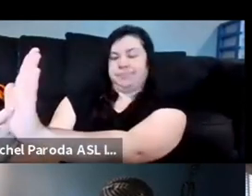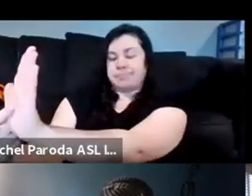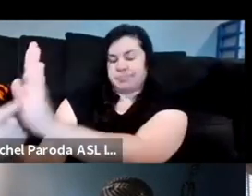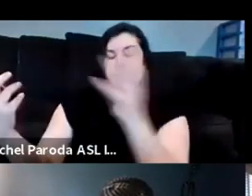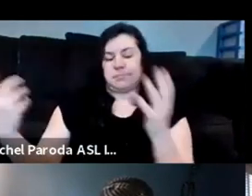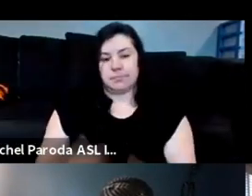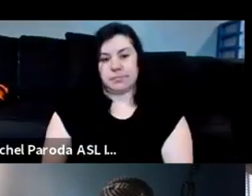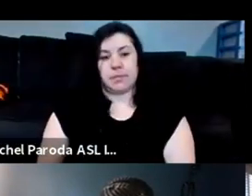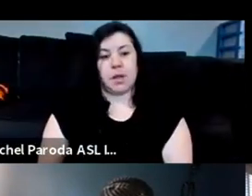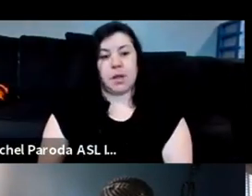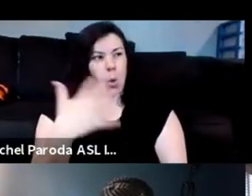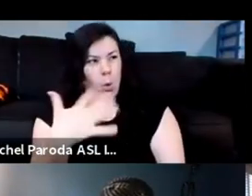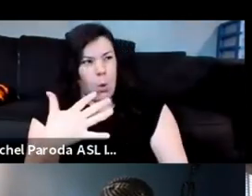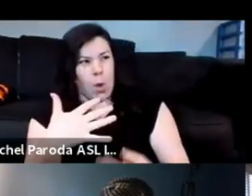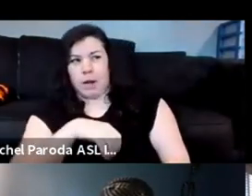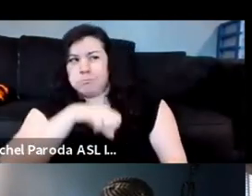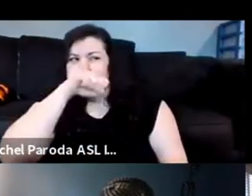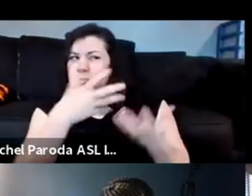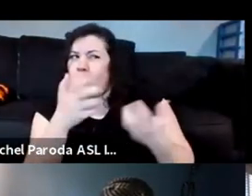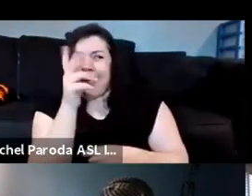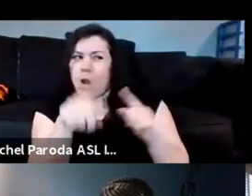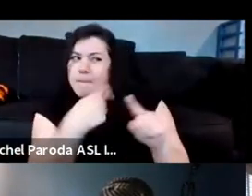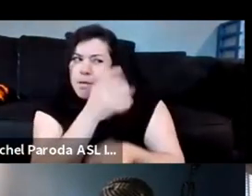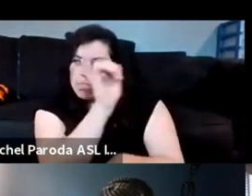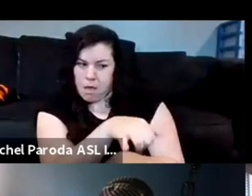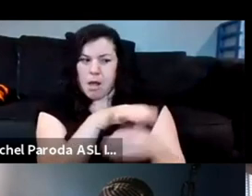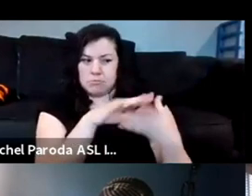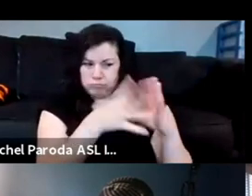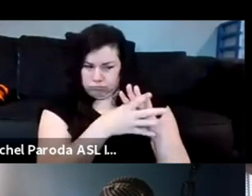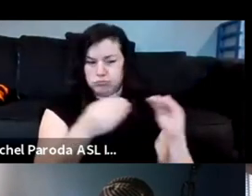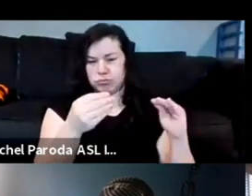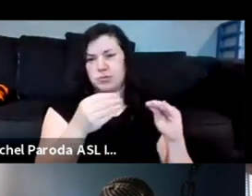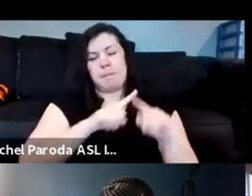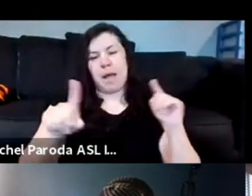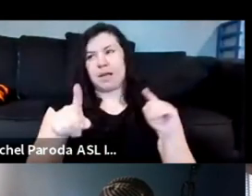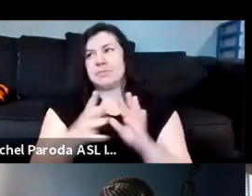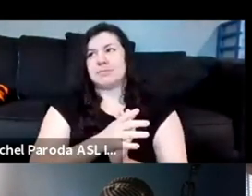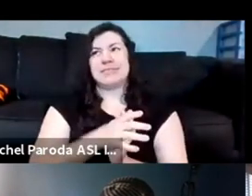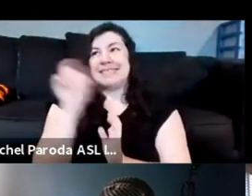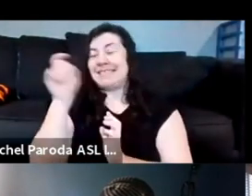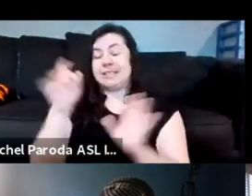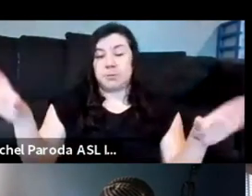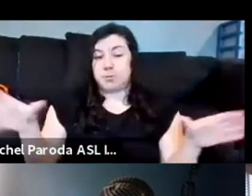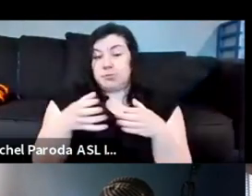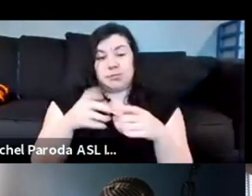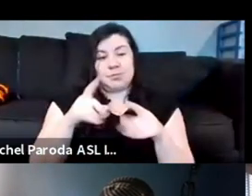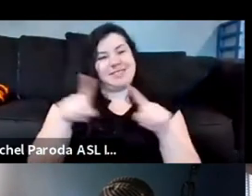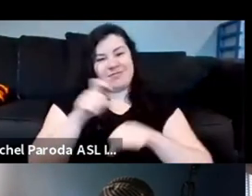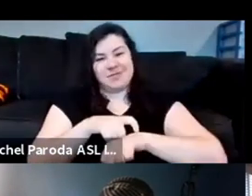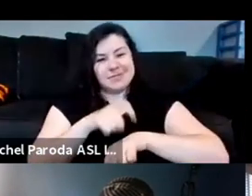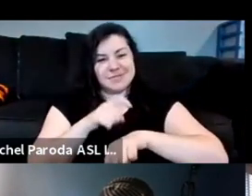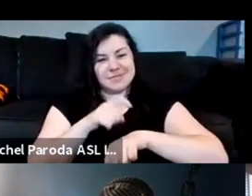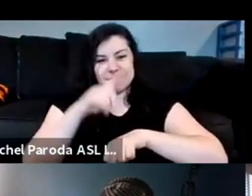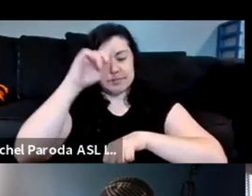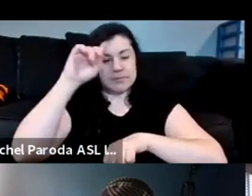well i would love to hear more about that show i know we've talked about it a little bit but that's we have to get together again another time okay but